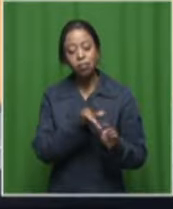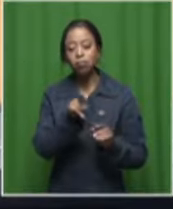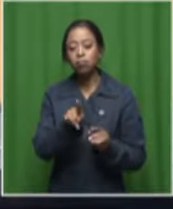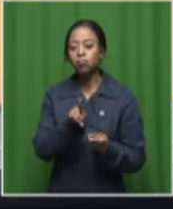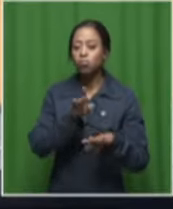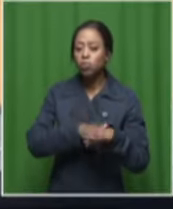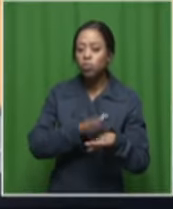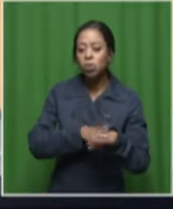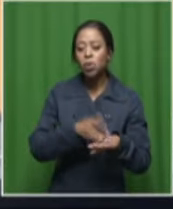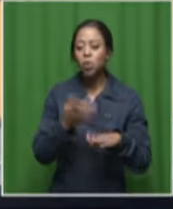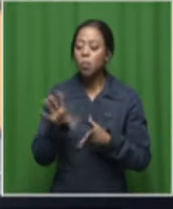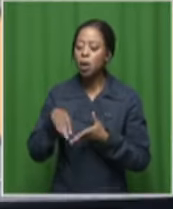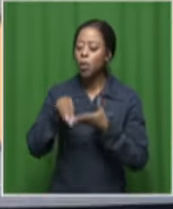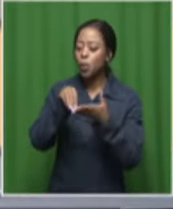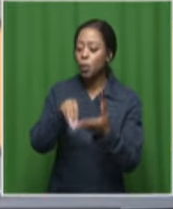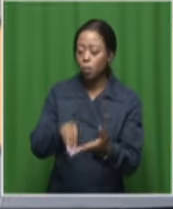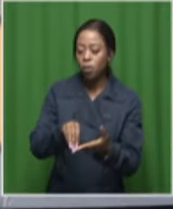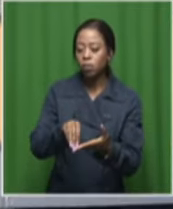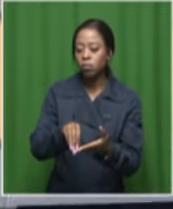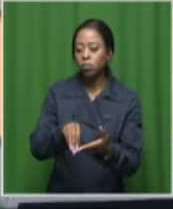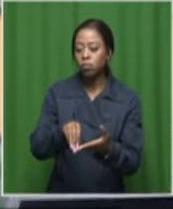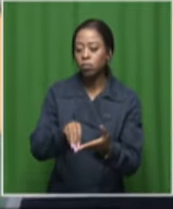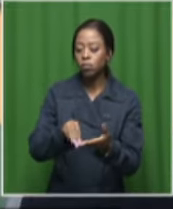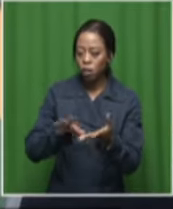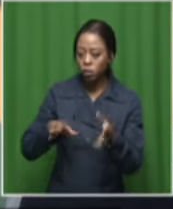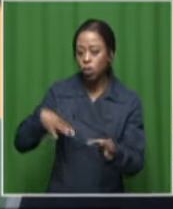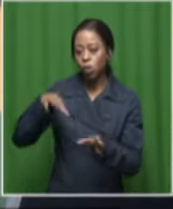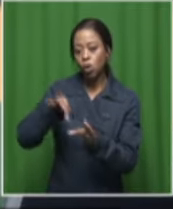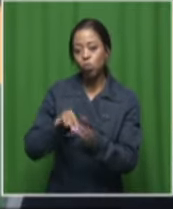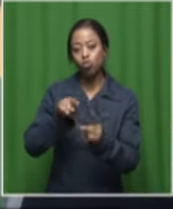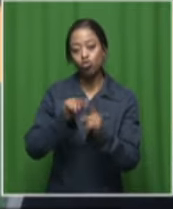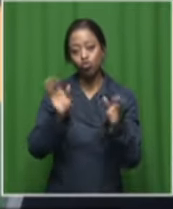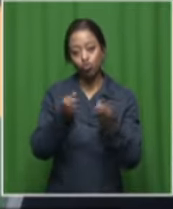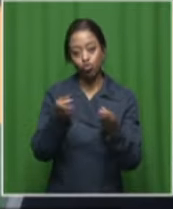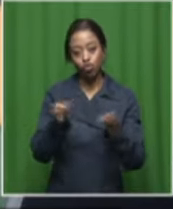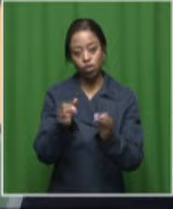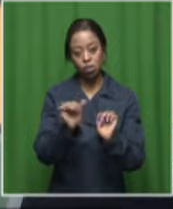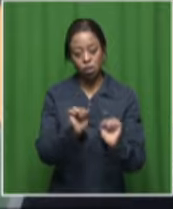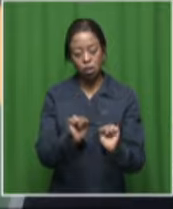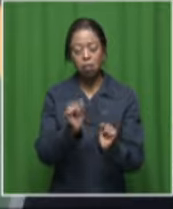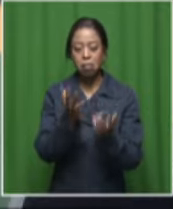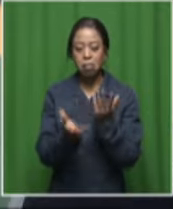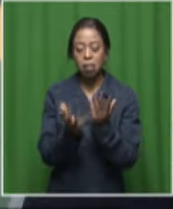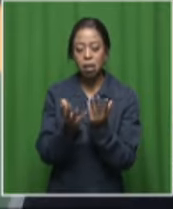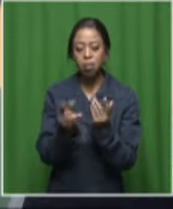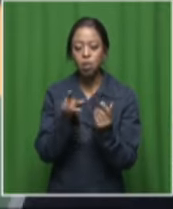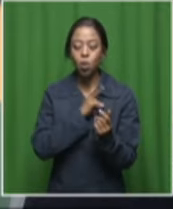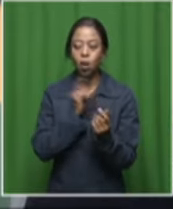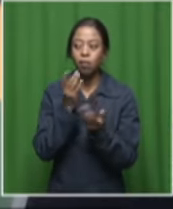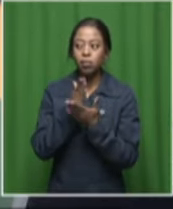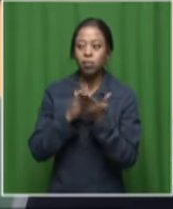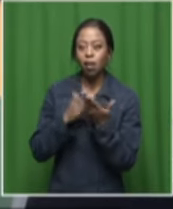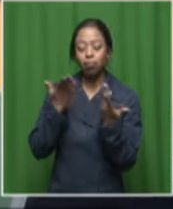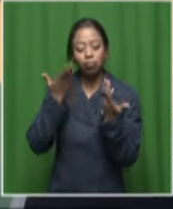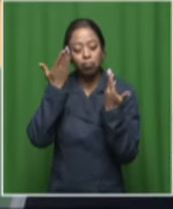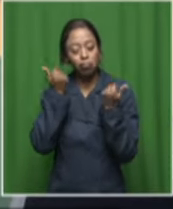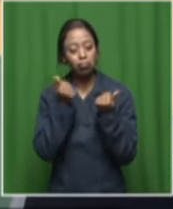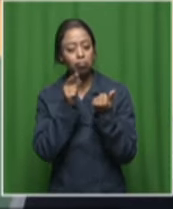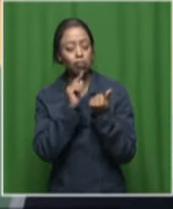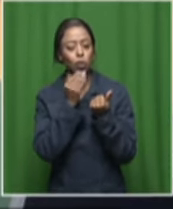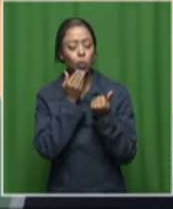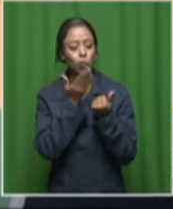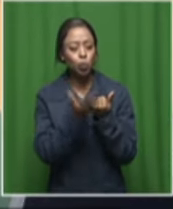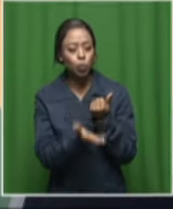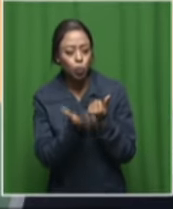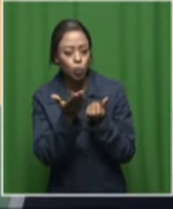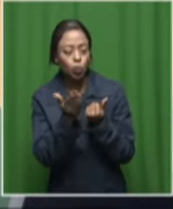about what you bring to your music. And before we get to that, perhaps just for the benefit of those who may